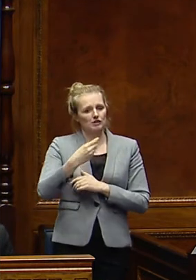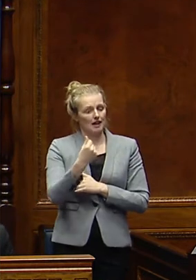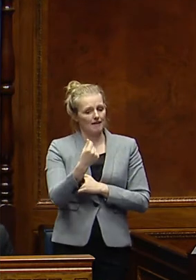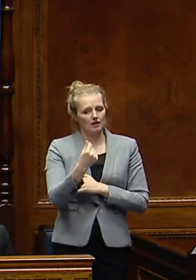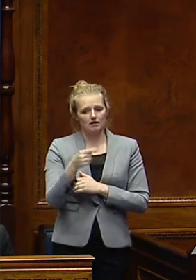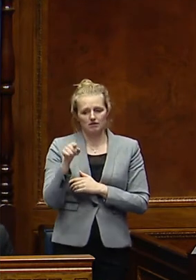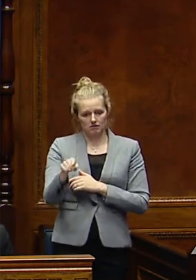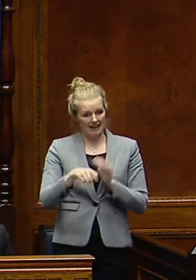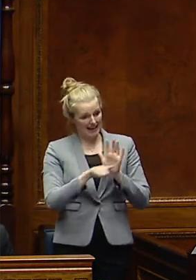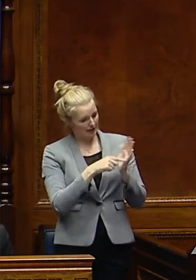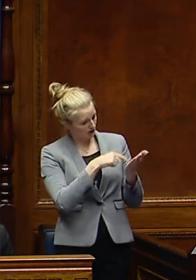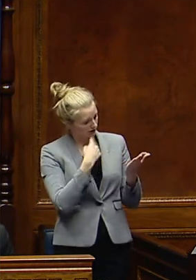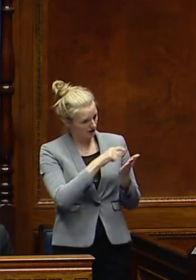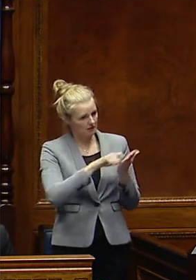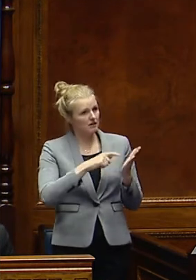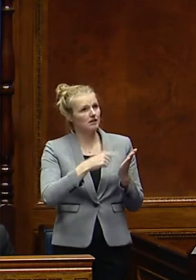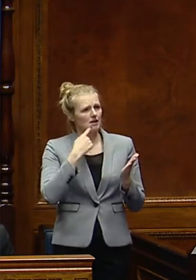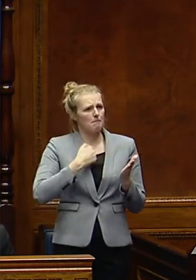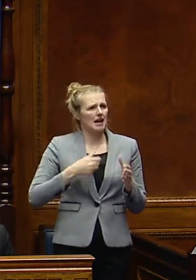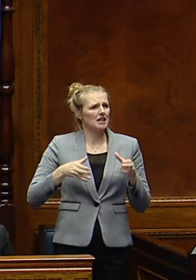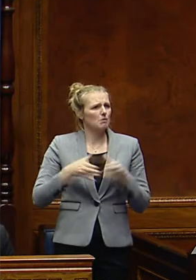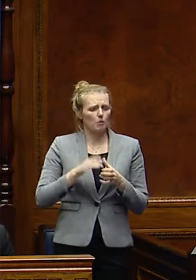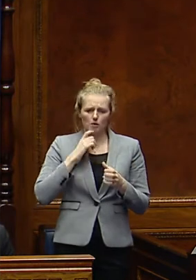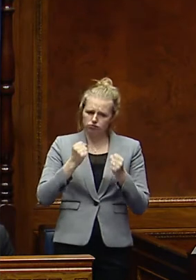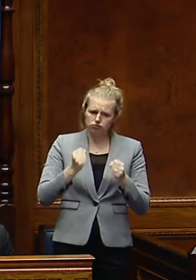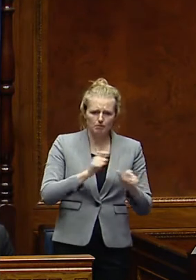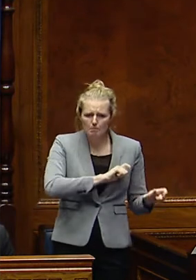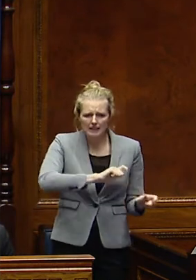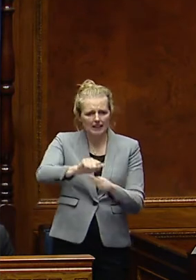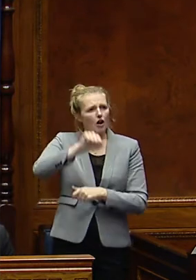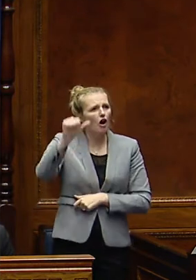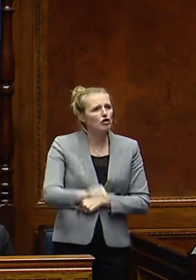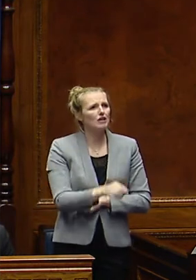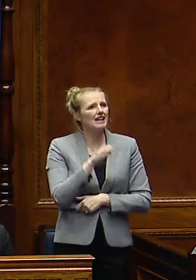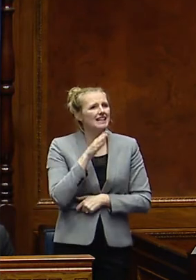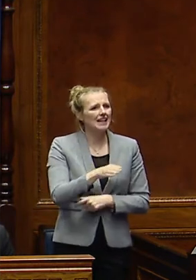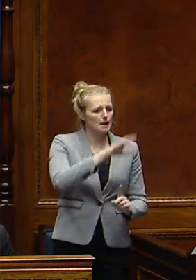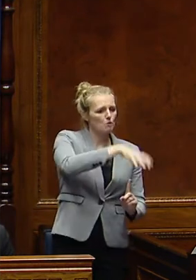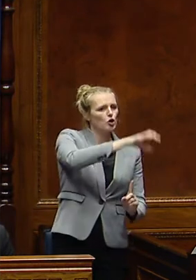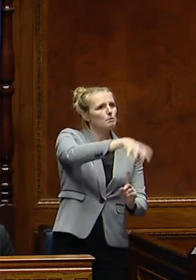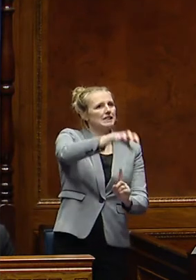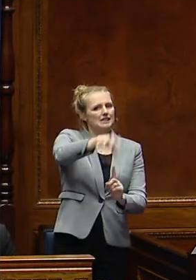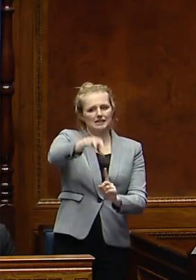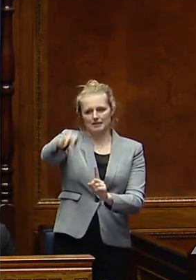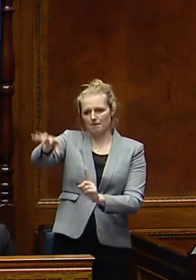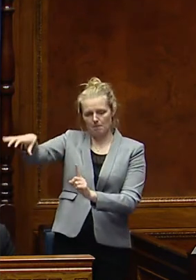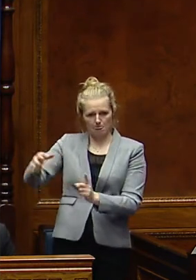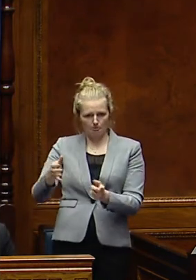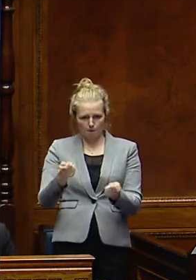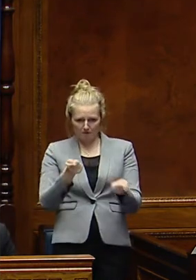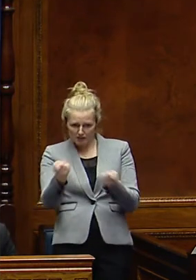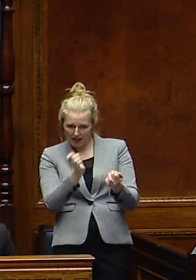Under the legislation, my Department has a duty to maintain 190 state care monuments and to facilitate access